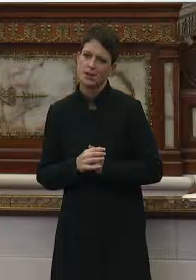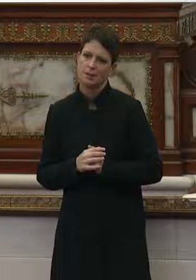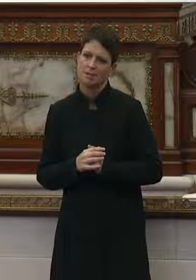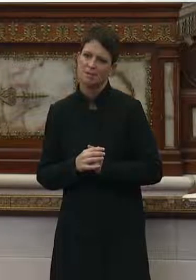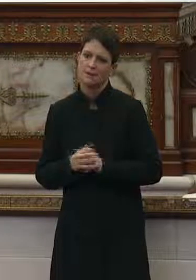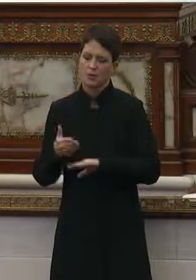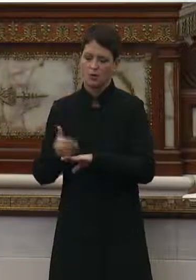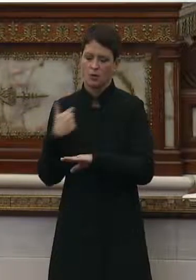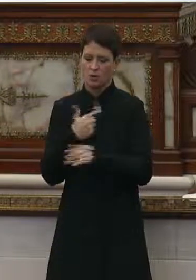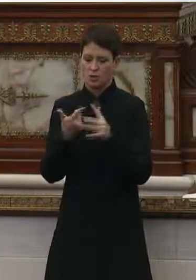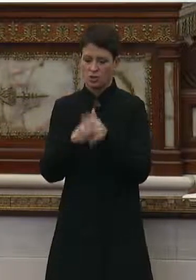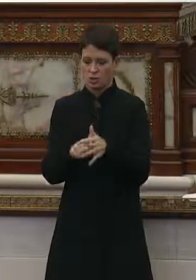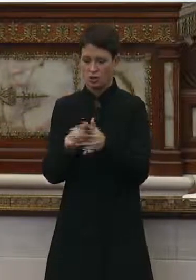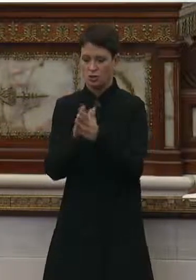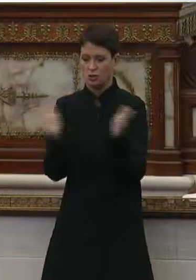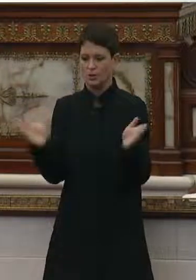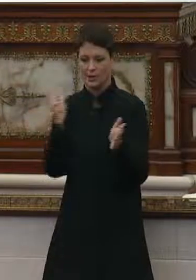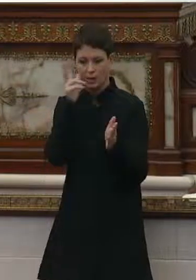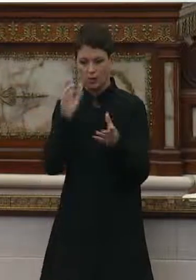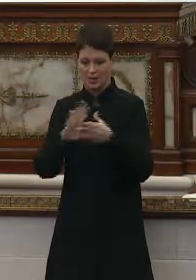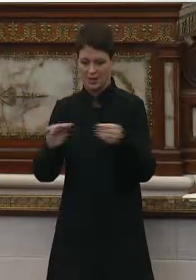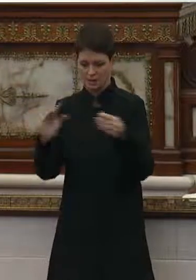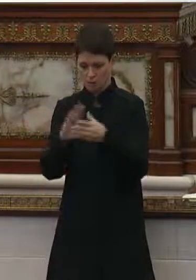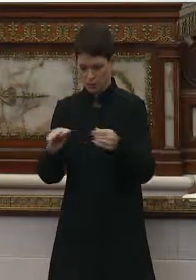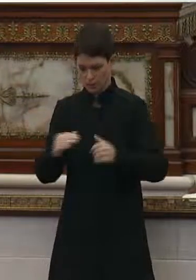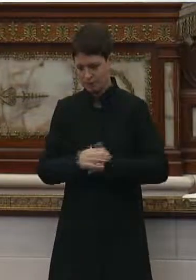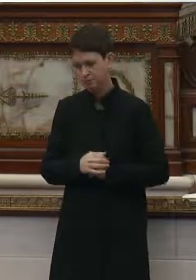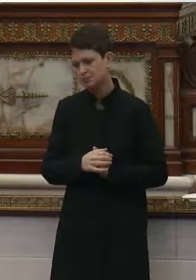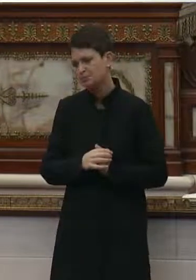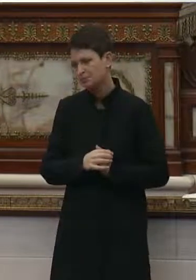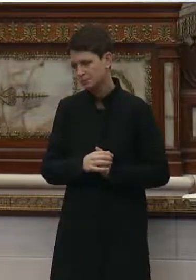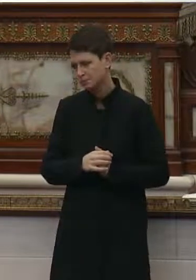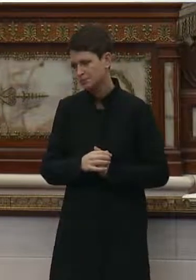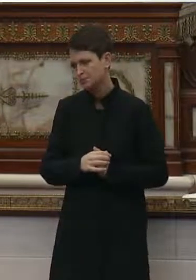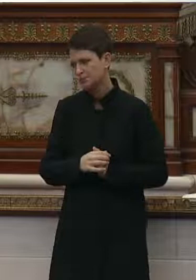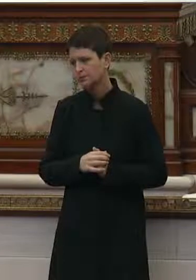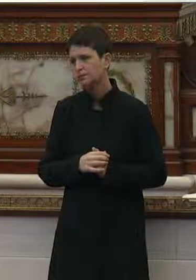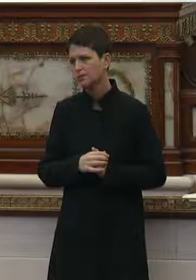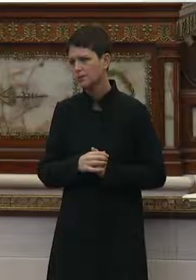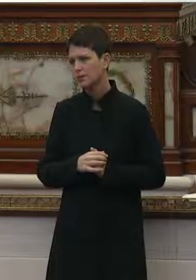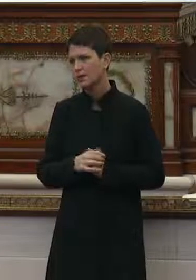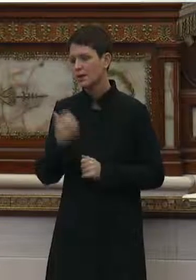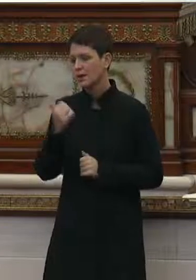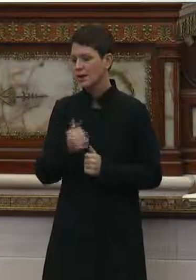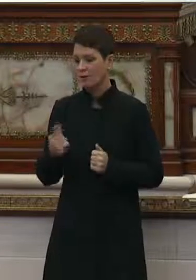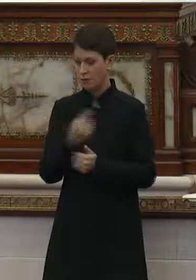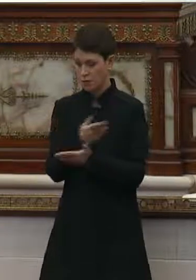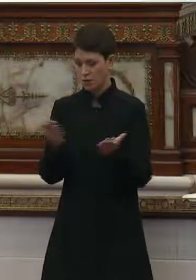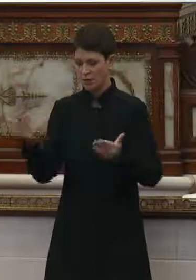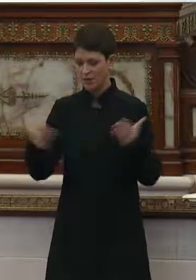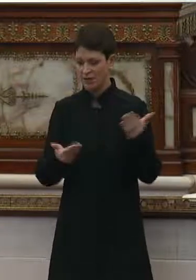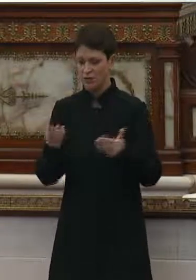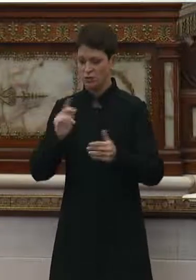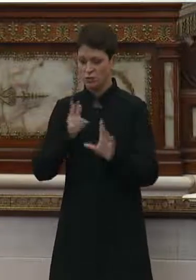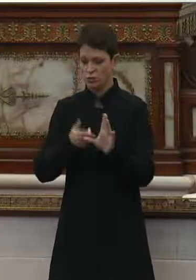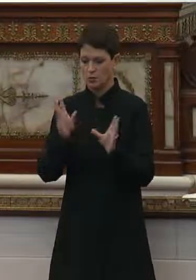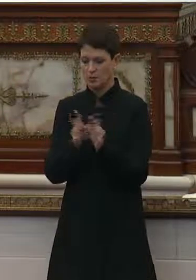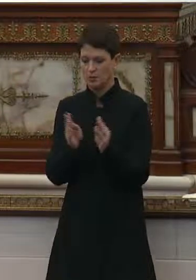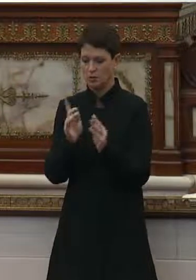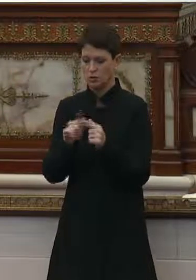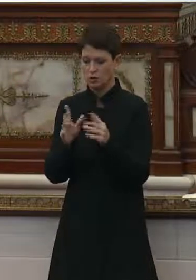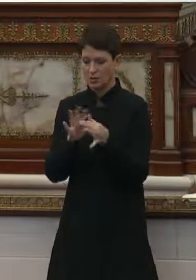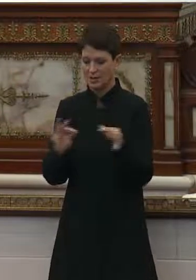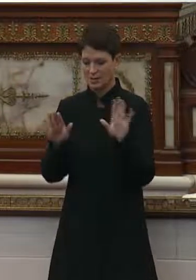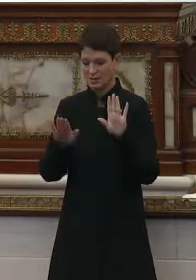Before we begin to hear testimony from the witnesses that we have here today, everyone who has been invited to the meeting to testify